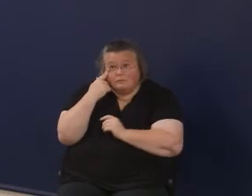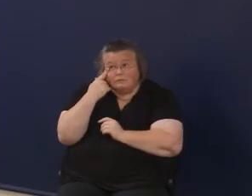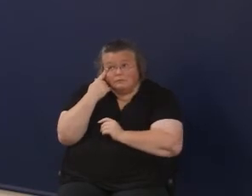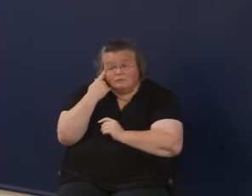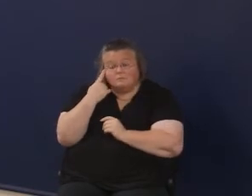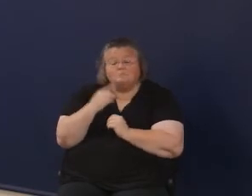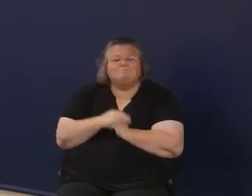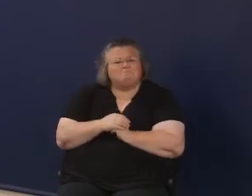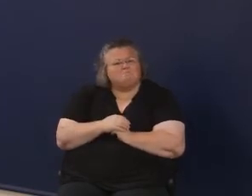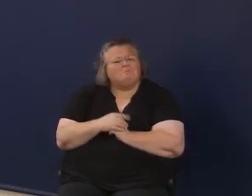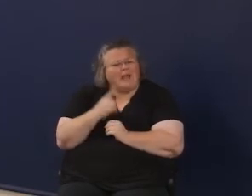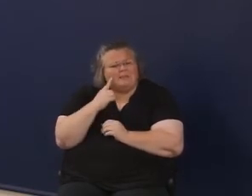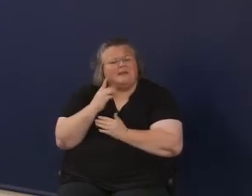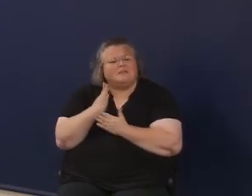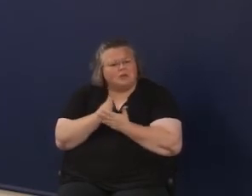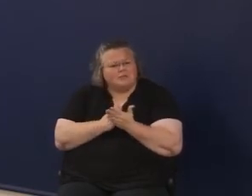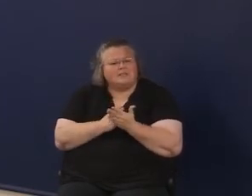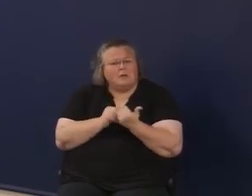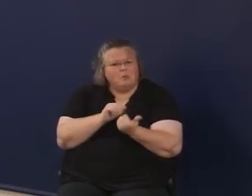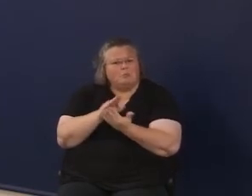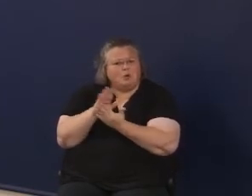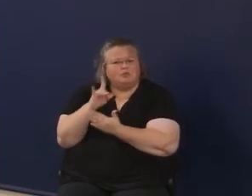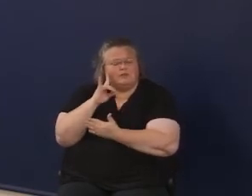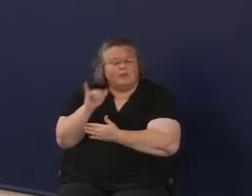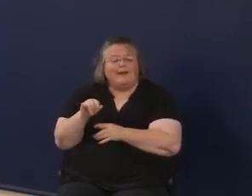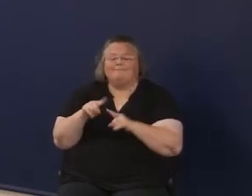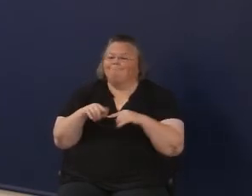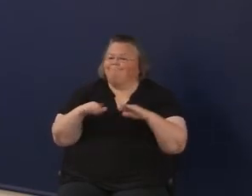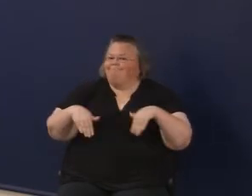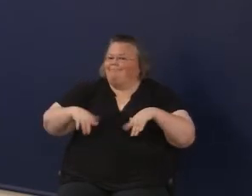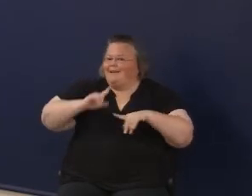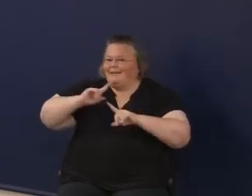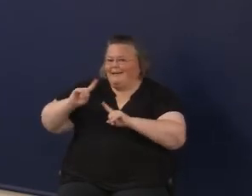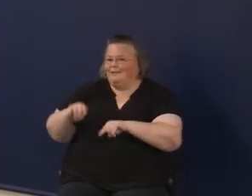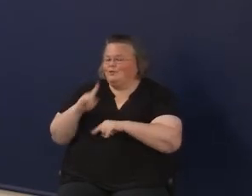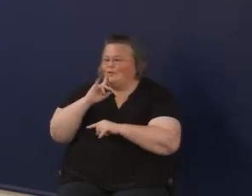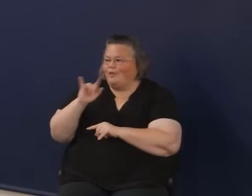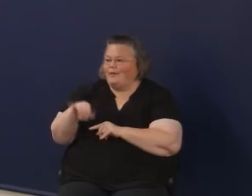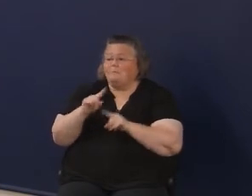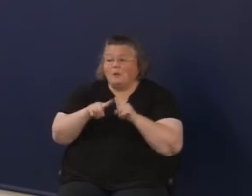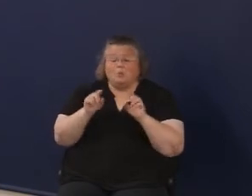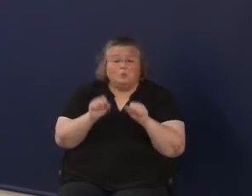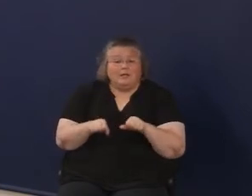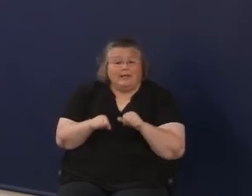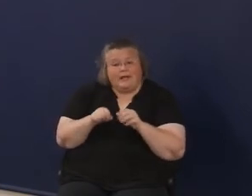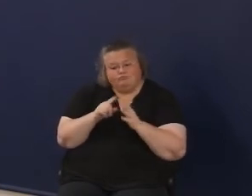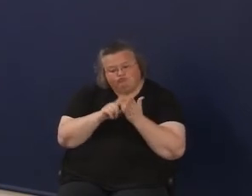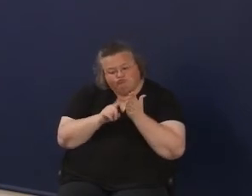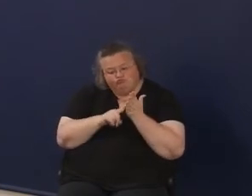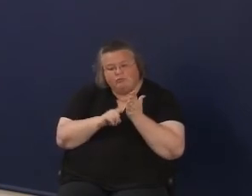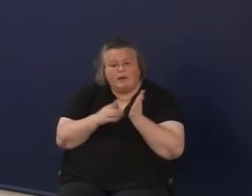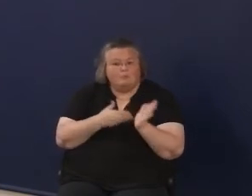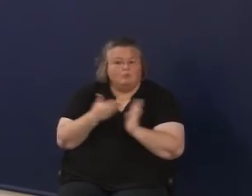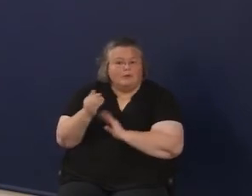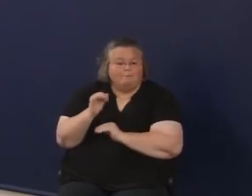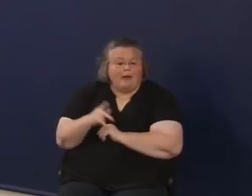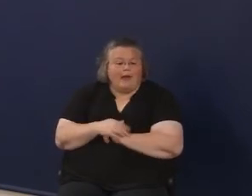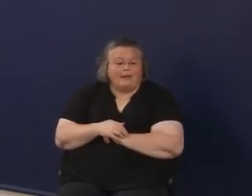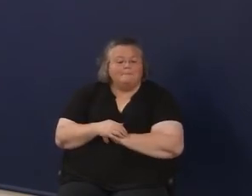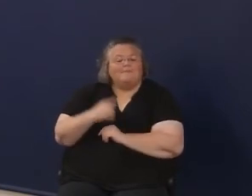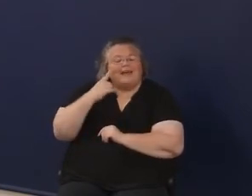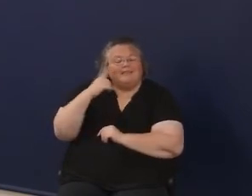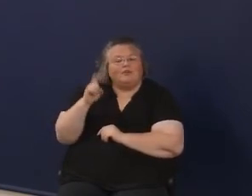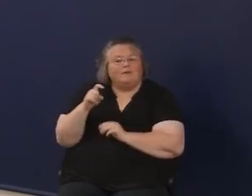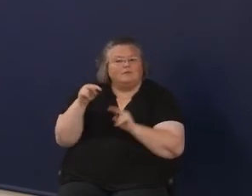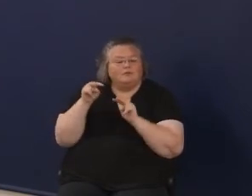I think there are some mechanisms to do that. I don't know that I have the answer for that right now, but we can certainly dig into it and bring it back to you. I think you have to